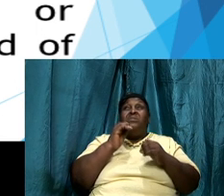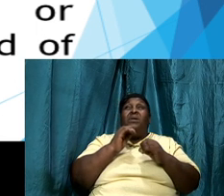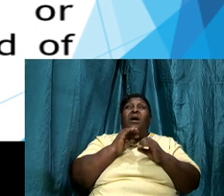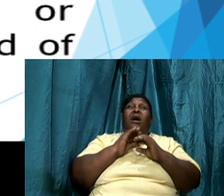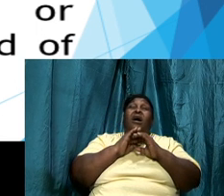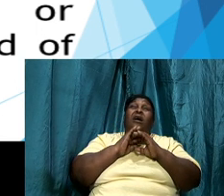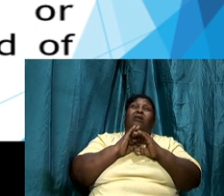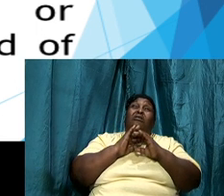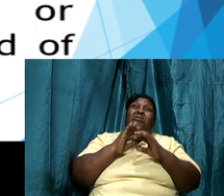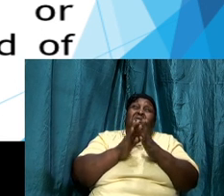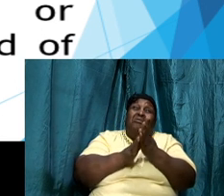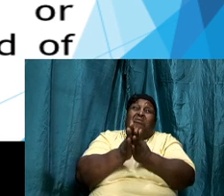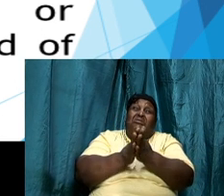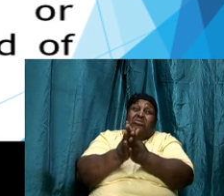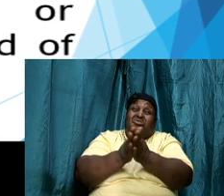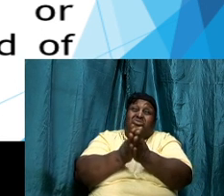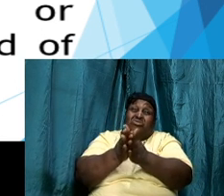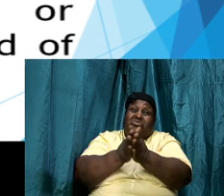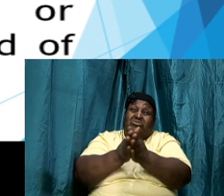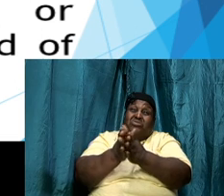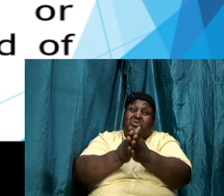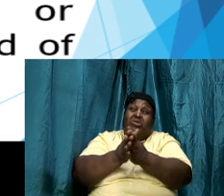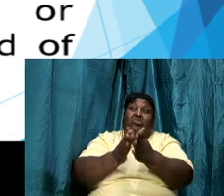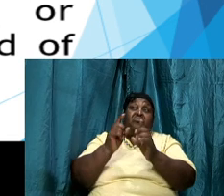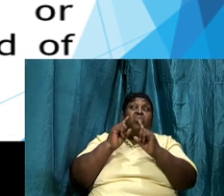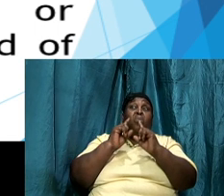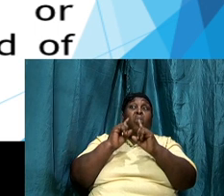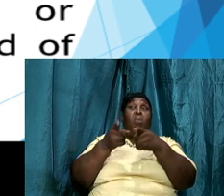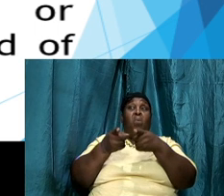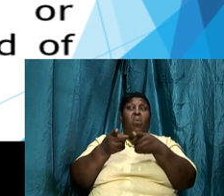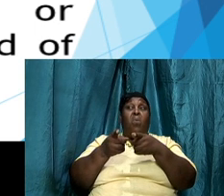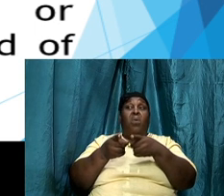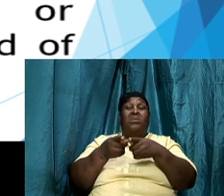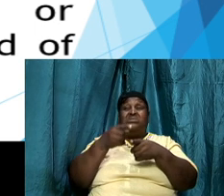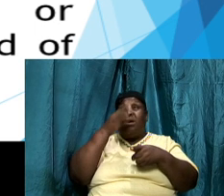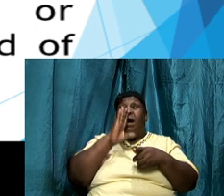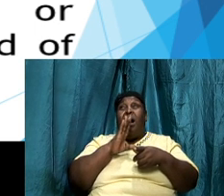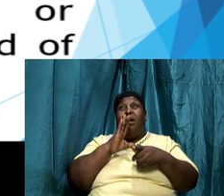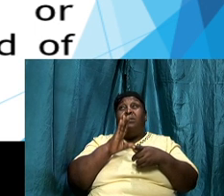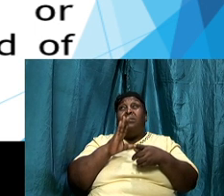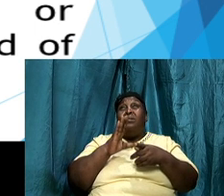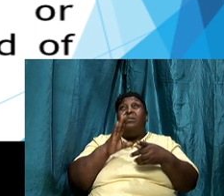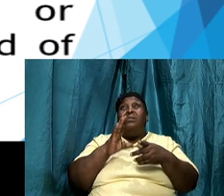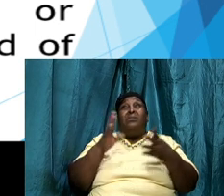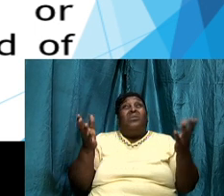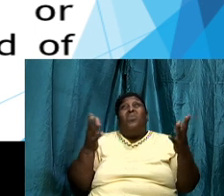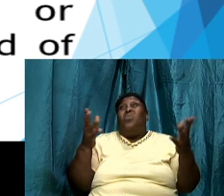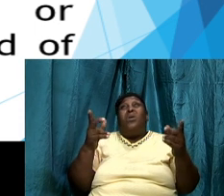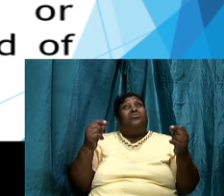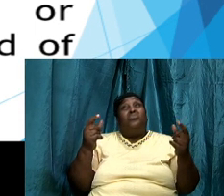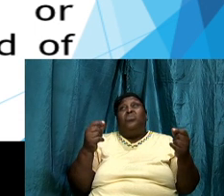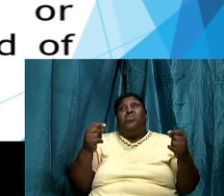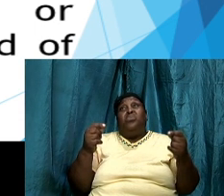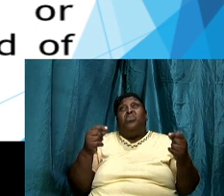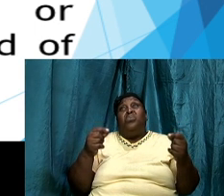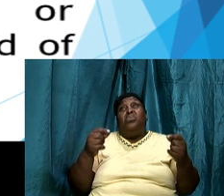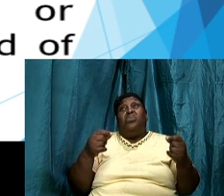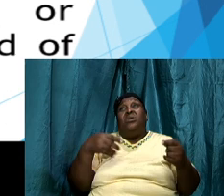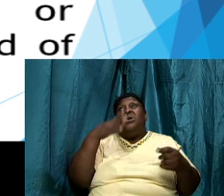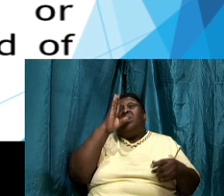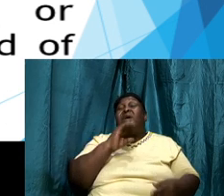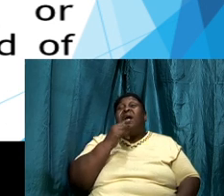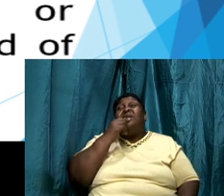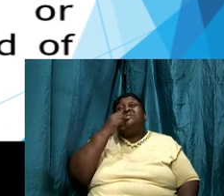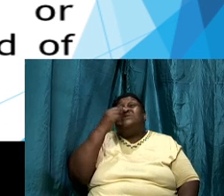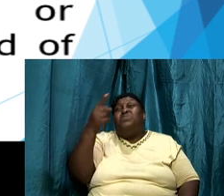but what must I do and sometimes you don't even have to turn to the Bible God speak